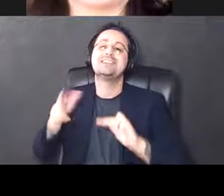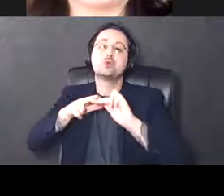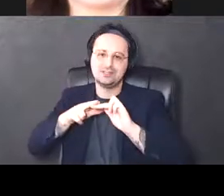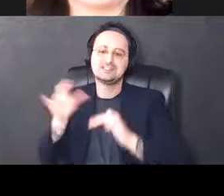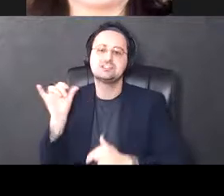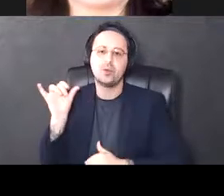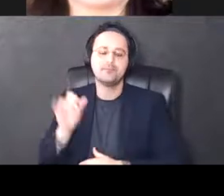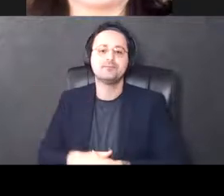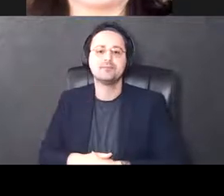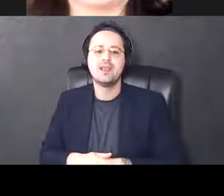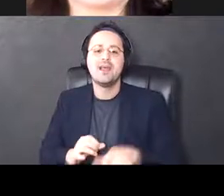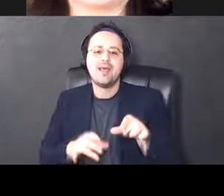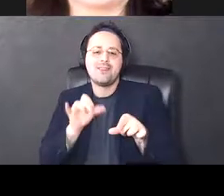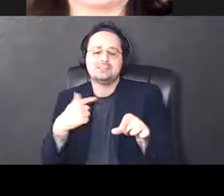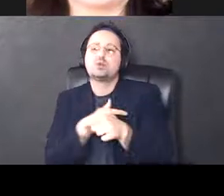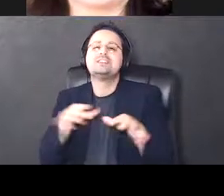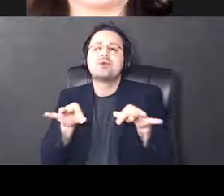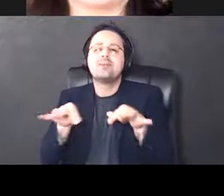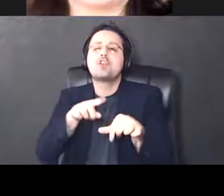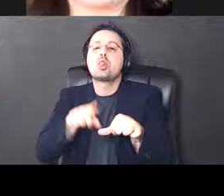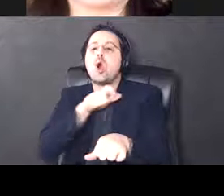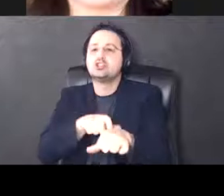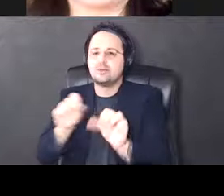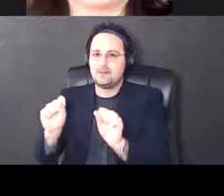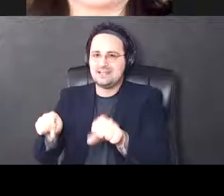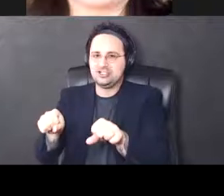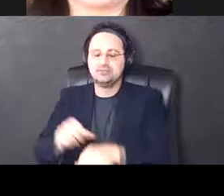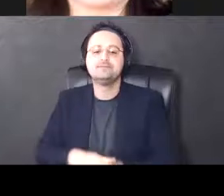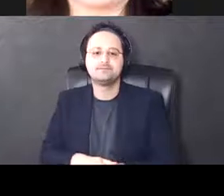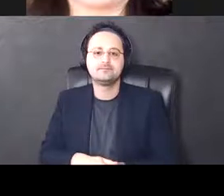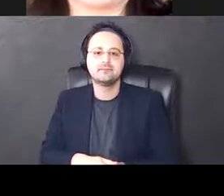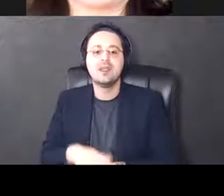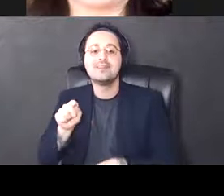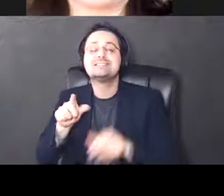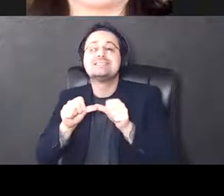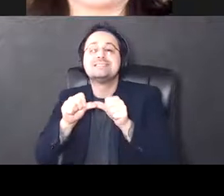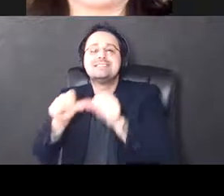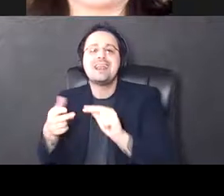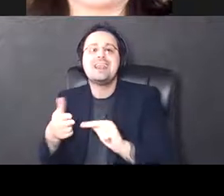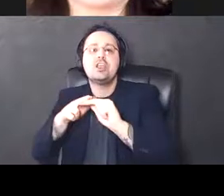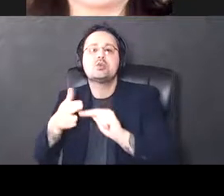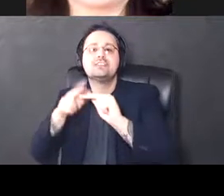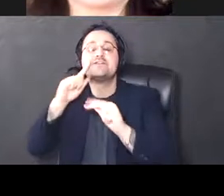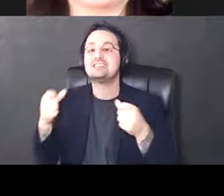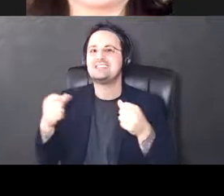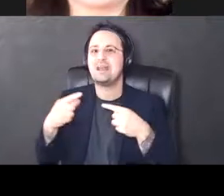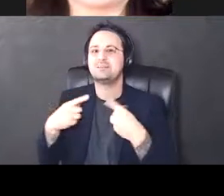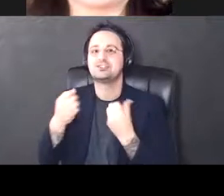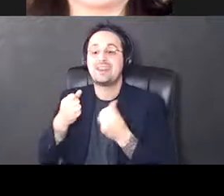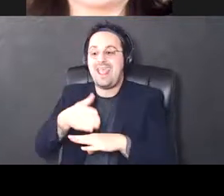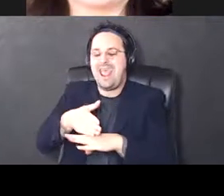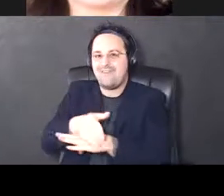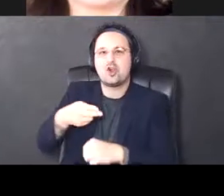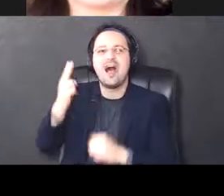so this is what we're describing as long-term potentiation. So this sustained increase in synaptic strength after a high frequency